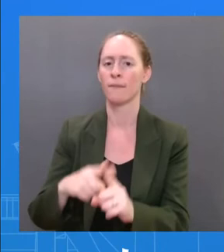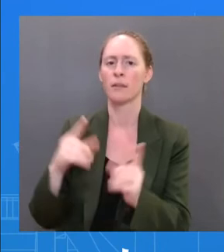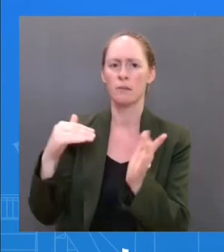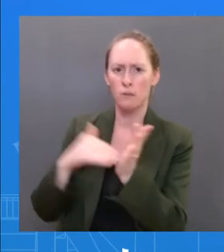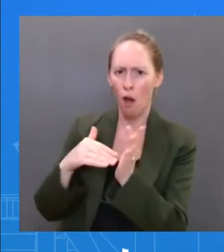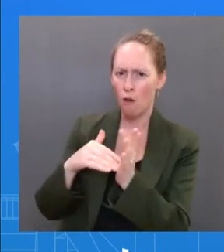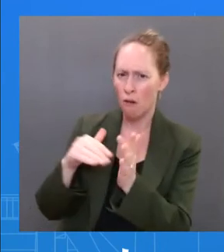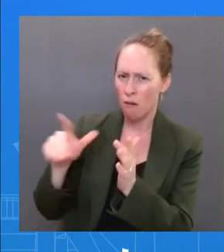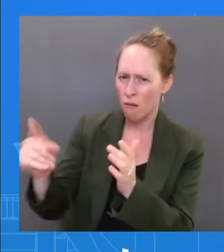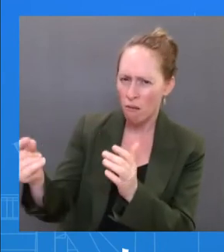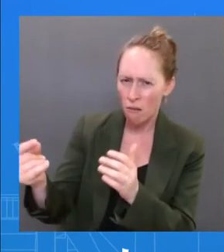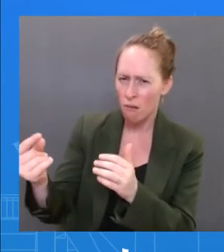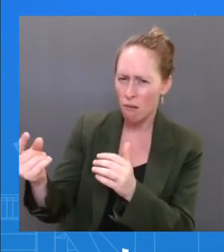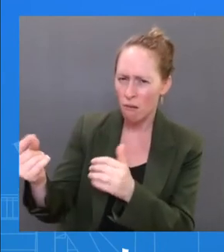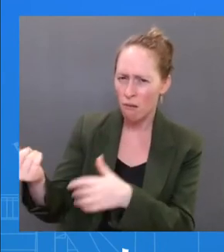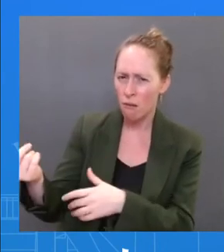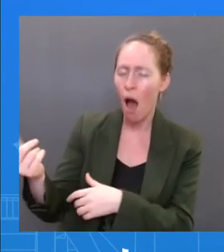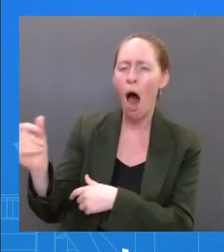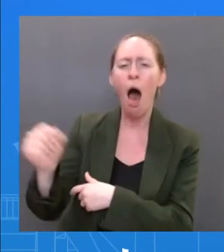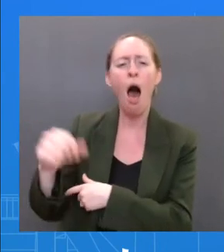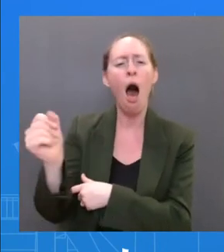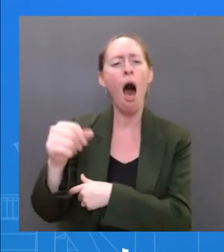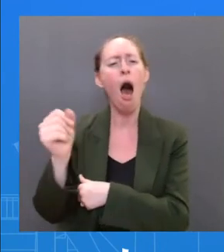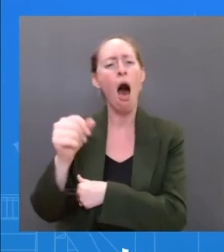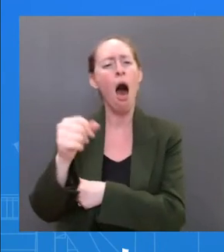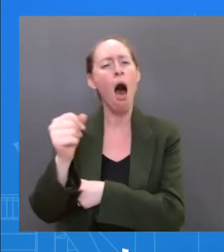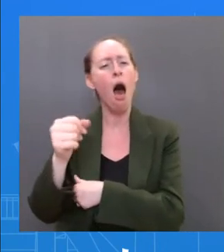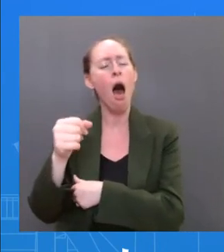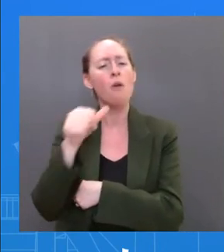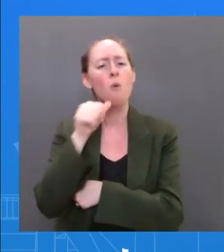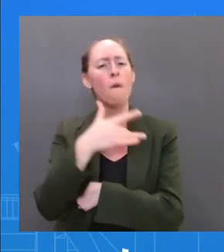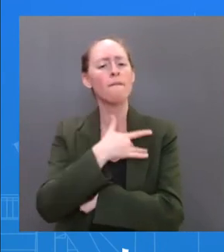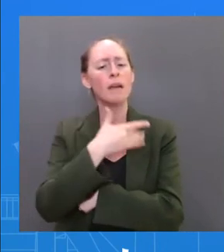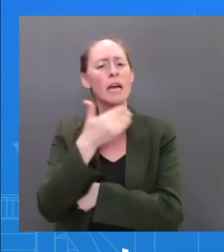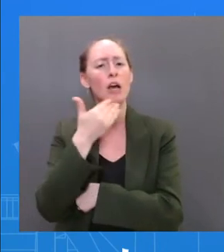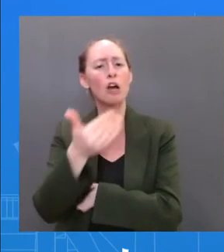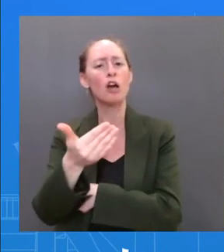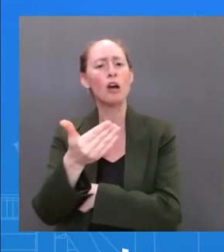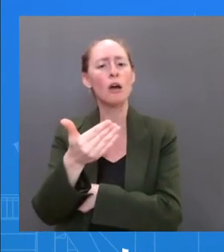features, which would suggest he didn't comply with the CDC guidance.